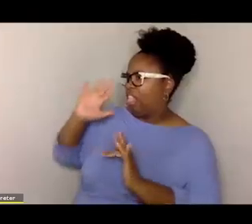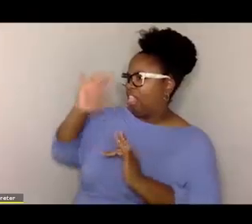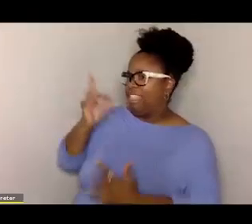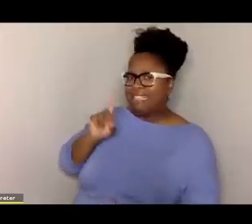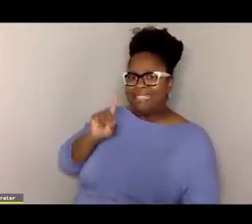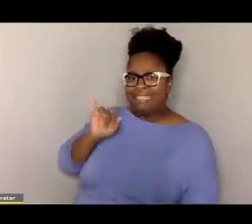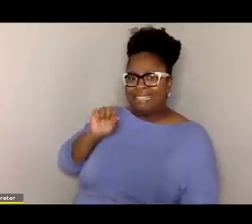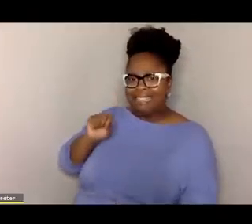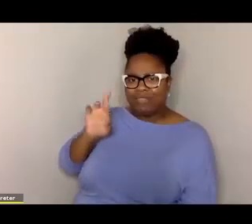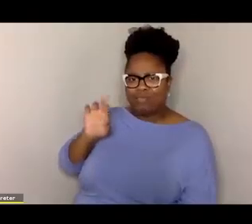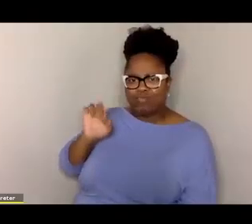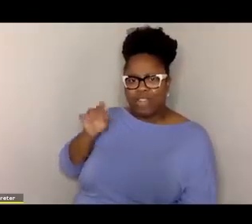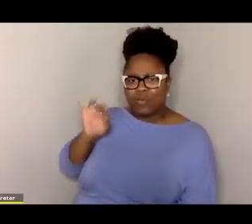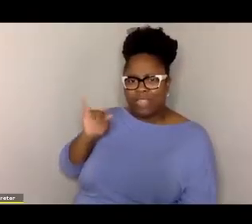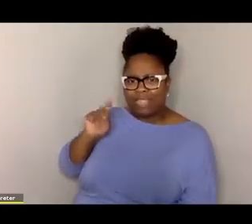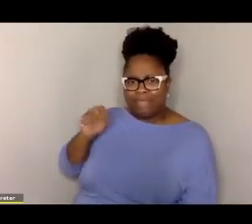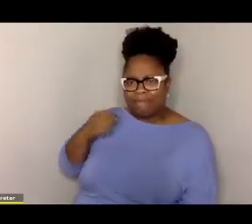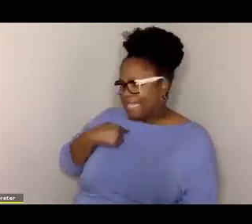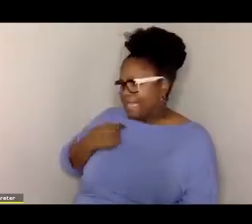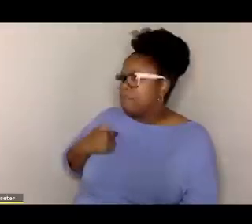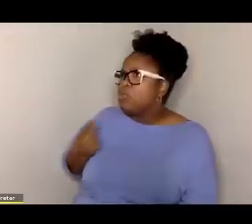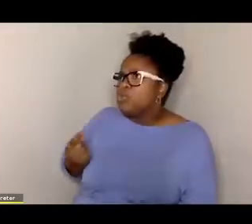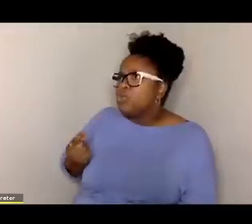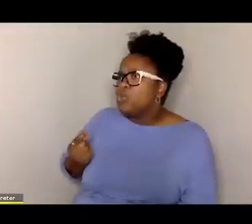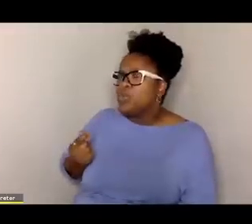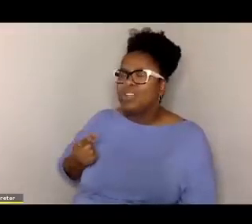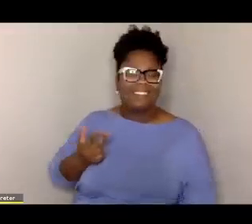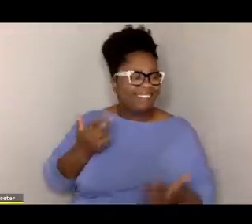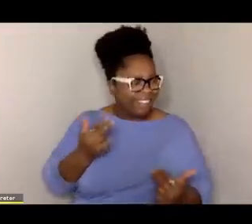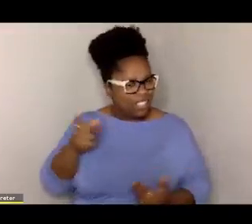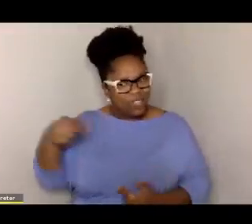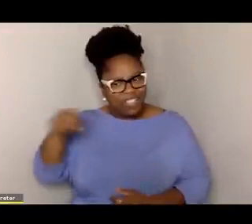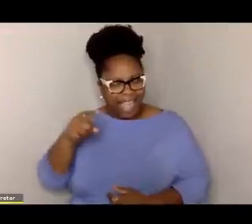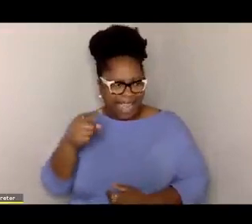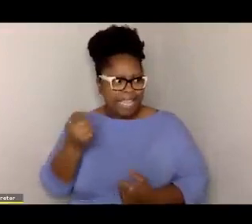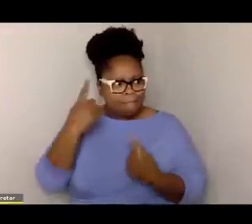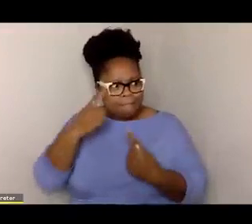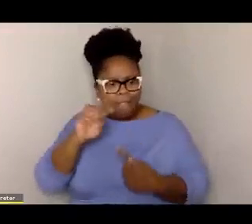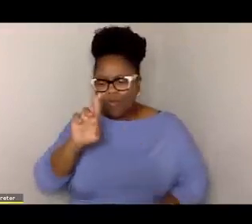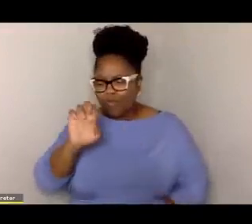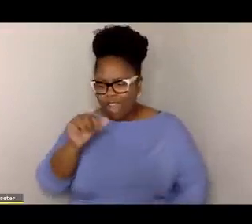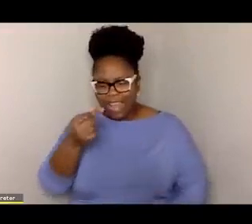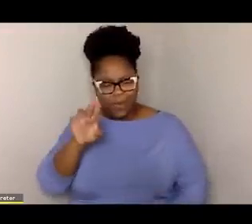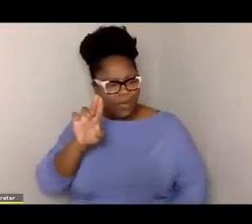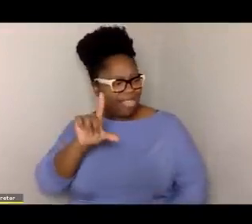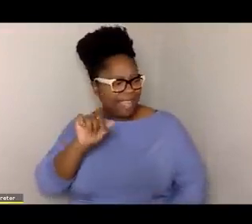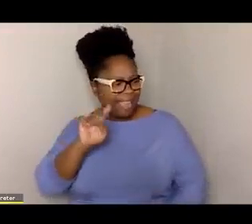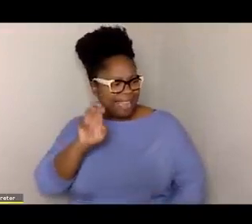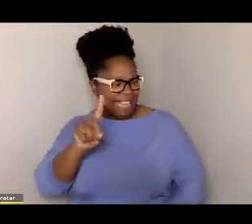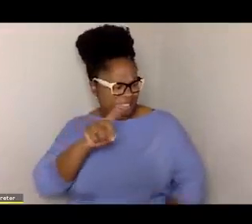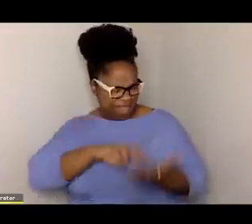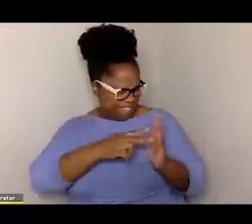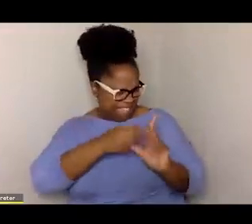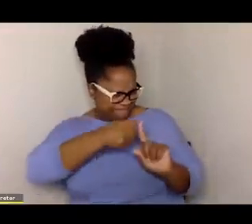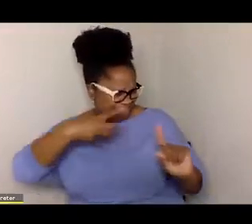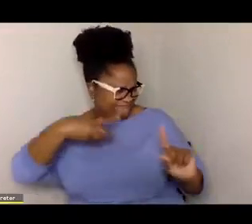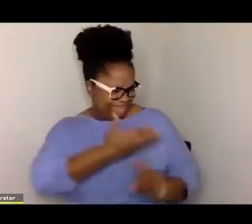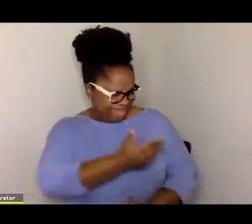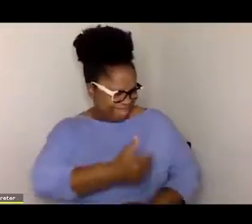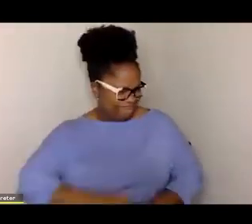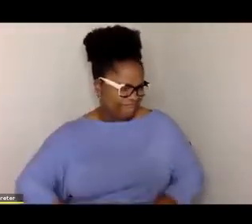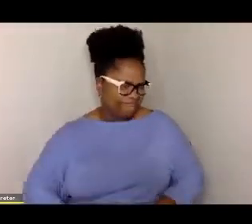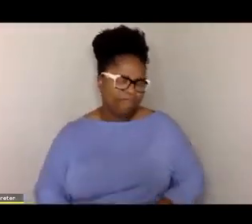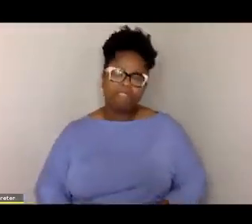So they're all into being regulated. So explain what that means. What does being regulated mean?